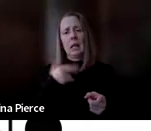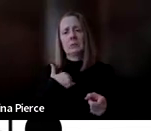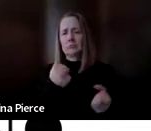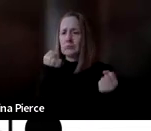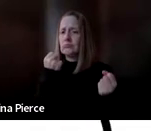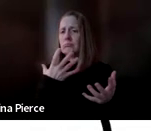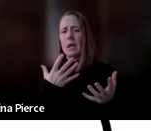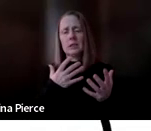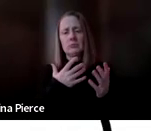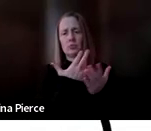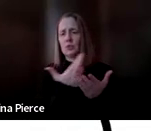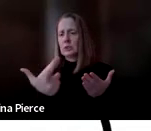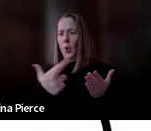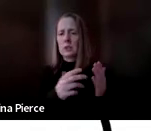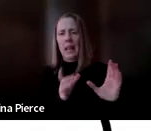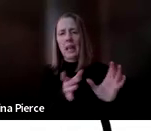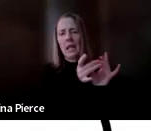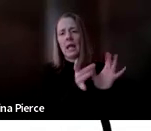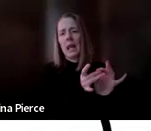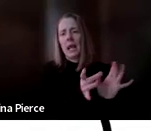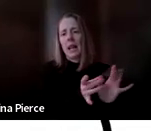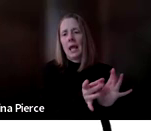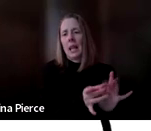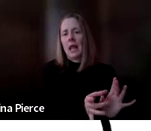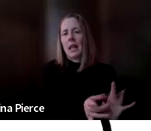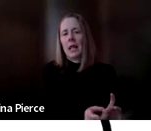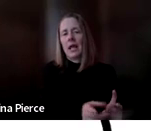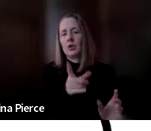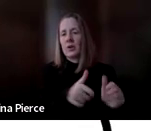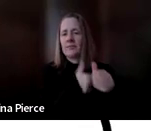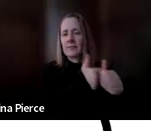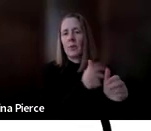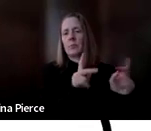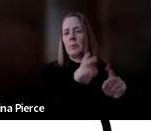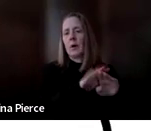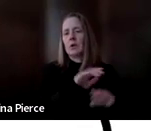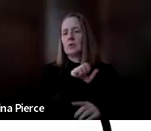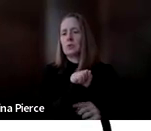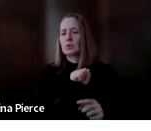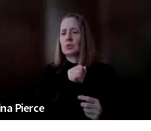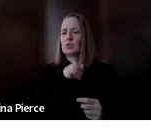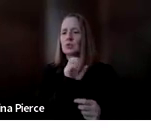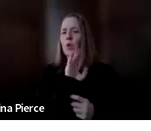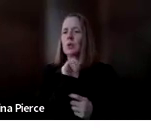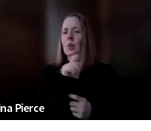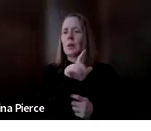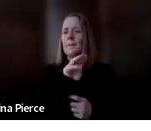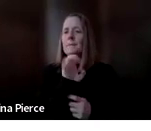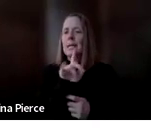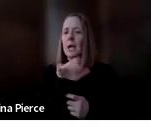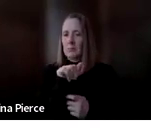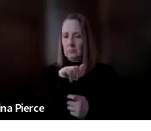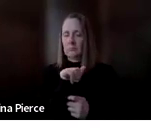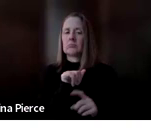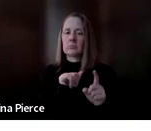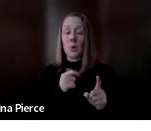link um and there's a lot of cool stuff about like following people on social media and like to get books so um so i'm